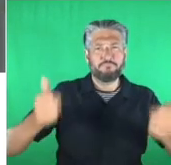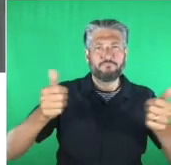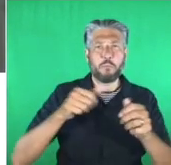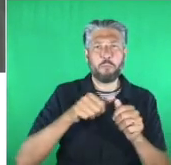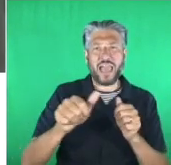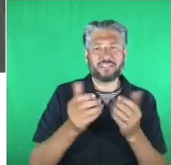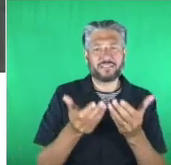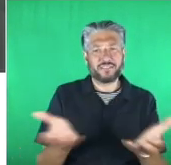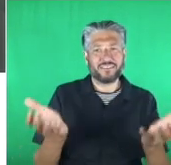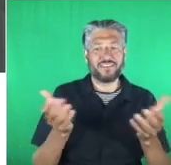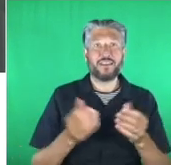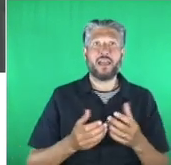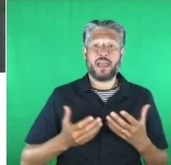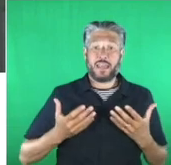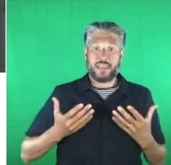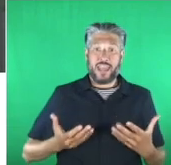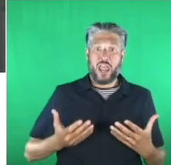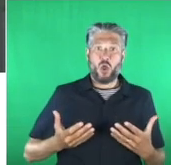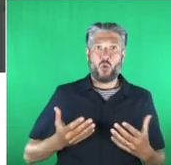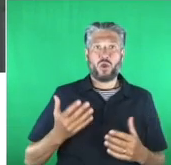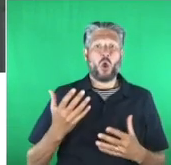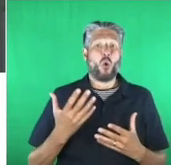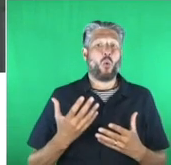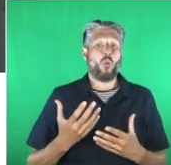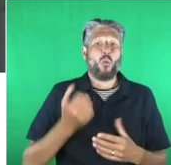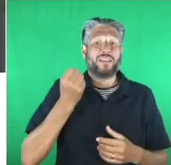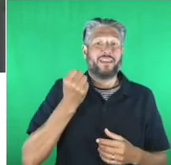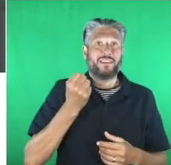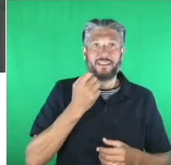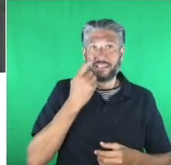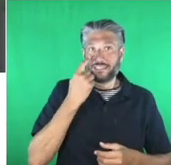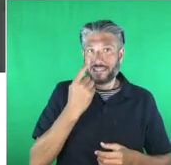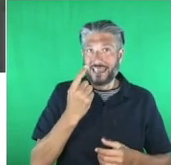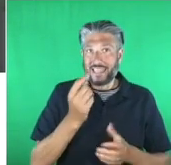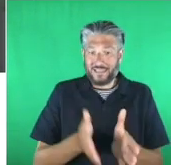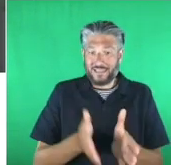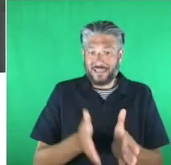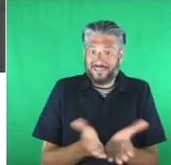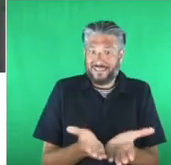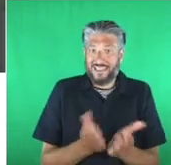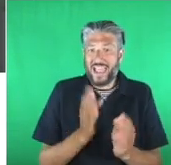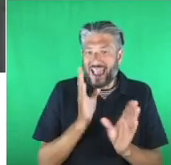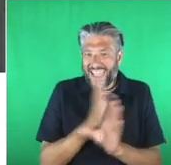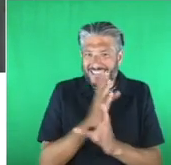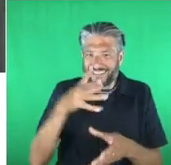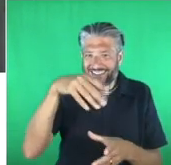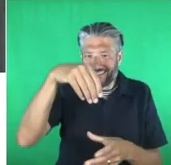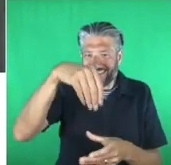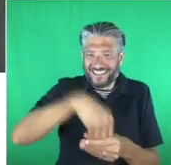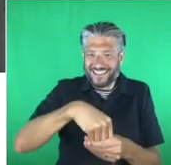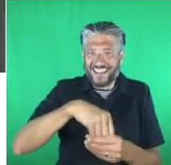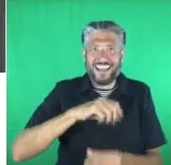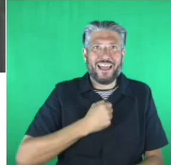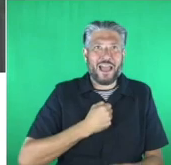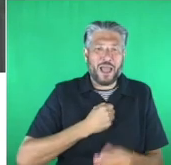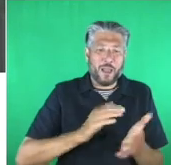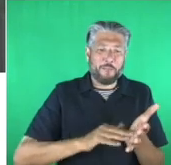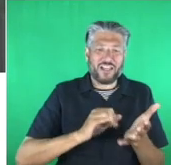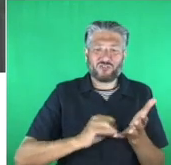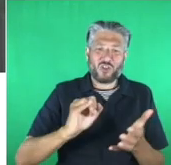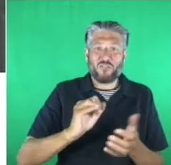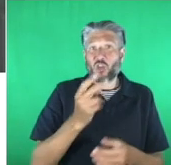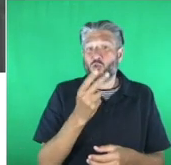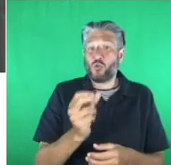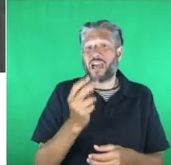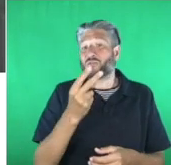Here it is, hidden inside my much-cherished copy of Microsoft's 2002 book on accessible technology in